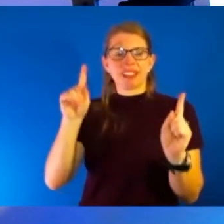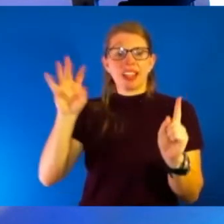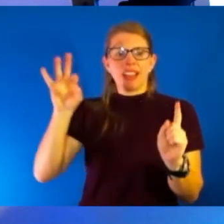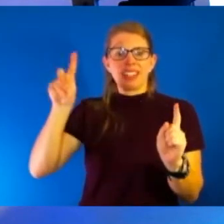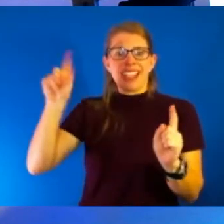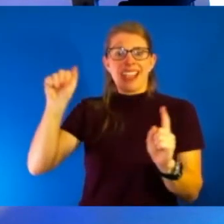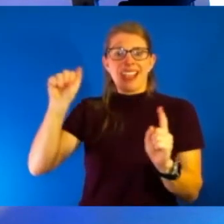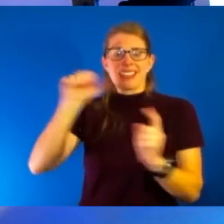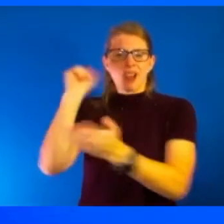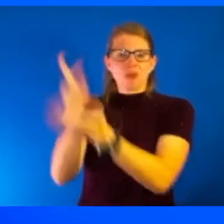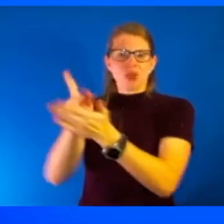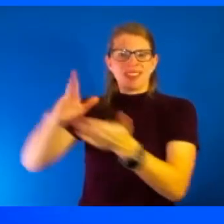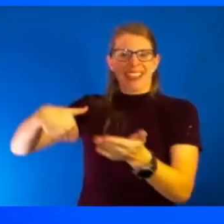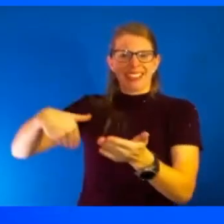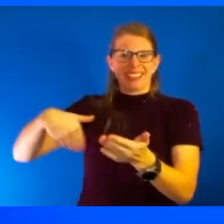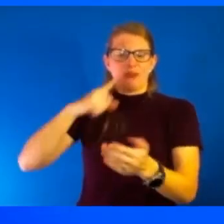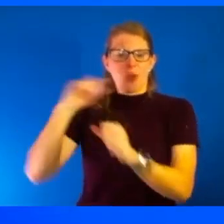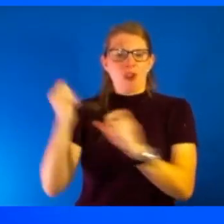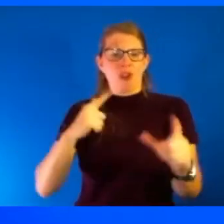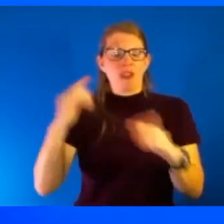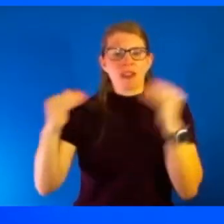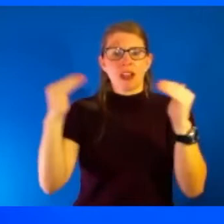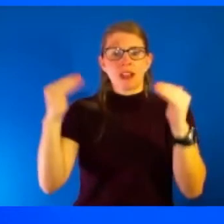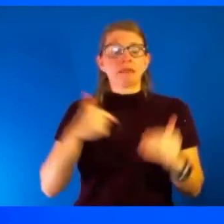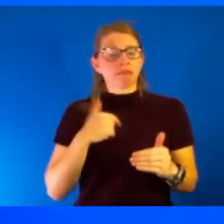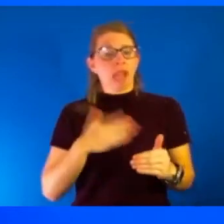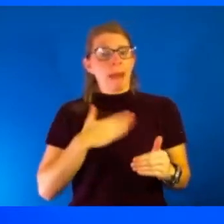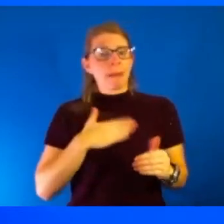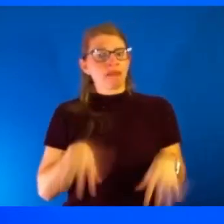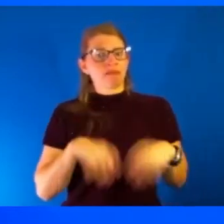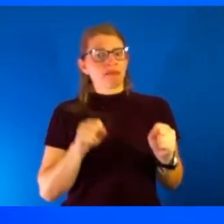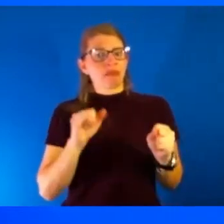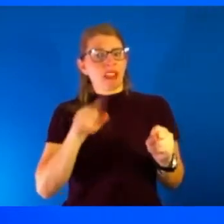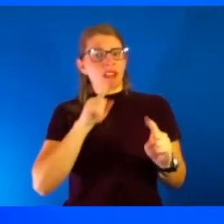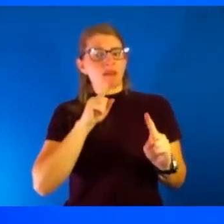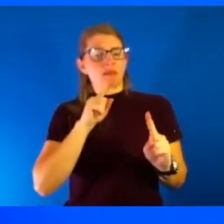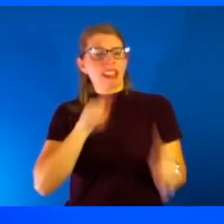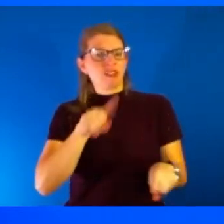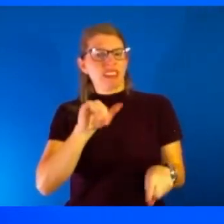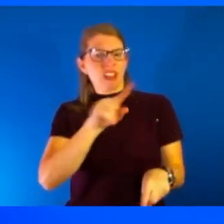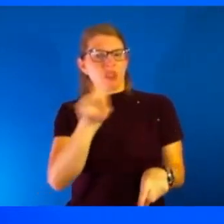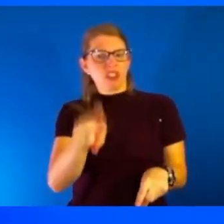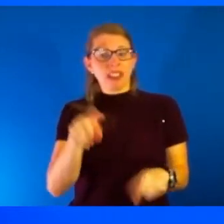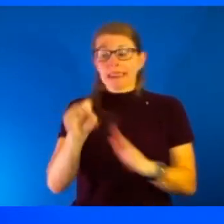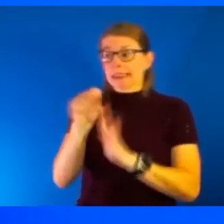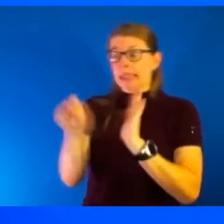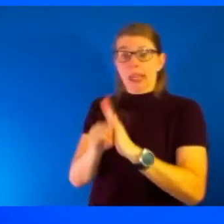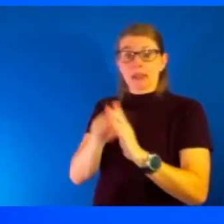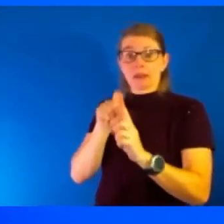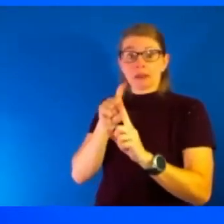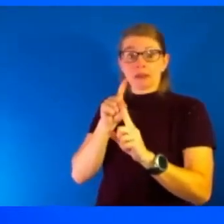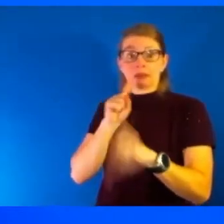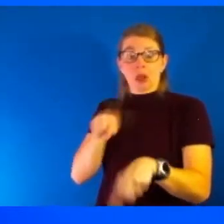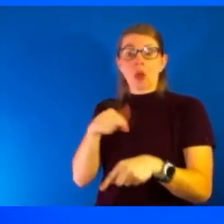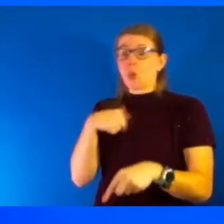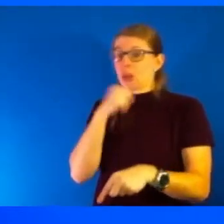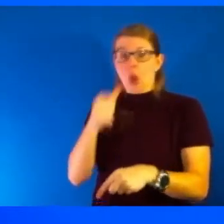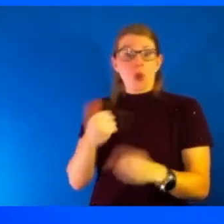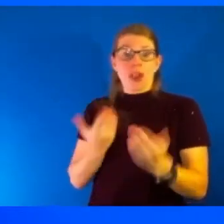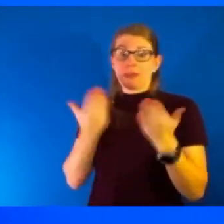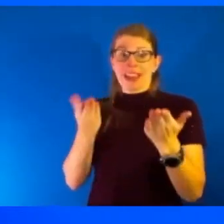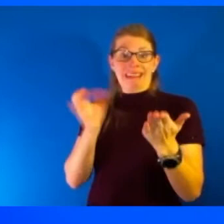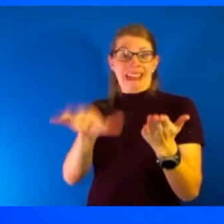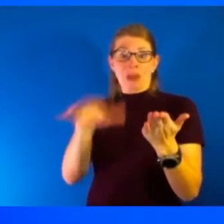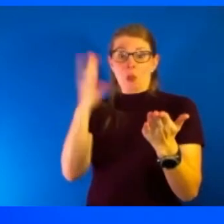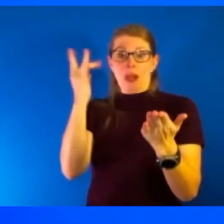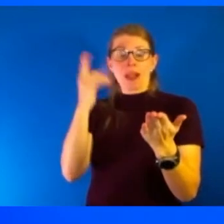So, you know, the states are doing that and we don't recommend it. And we don't recommend it because we